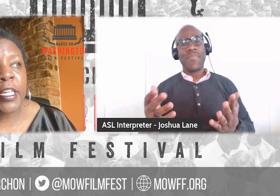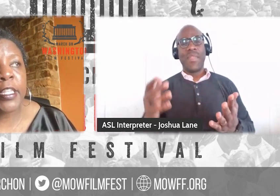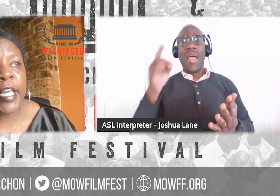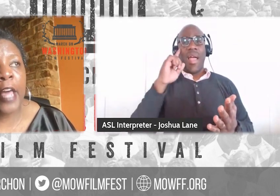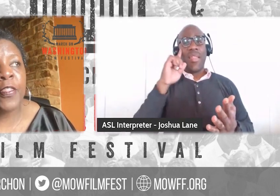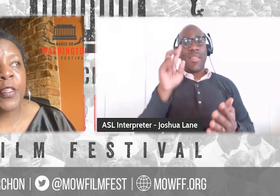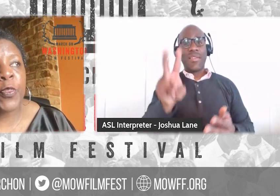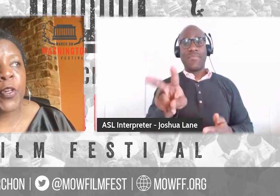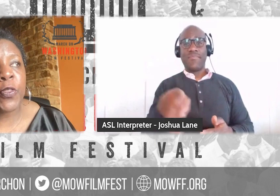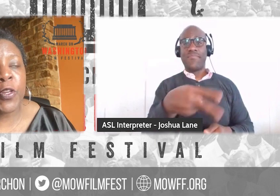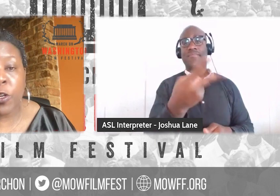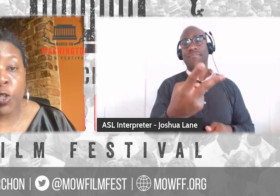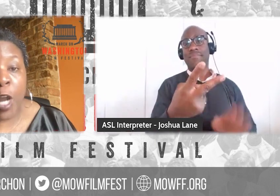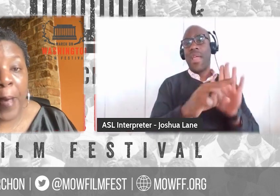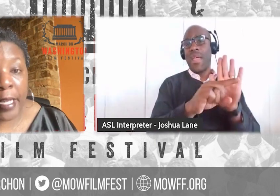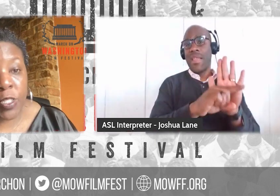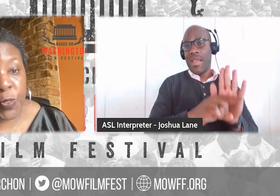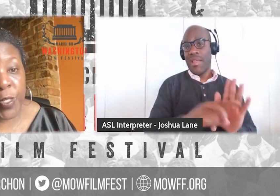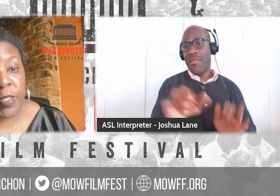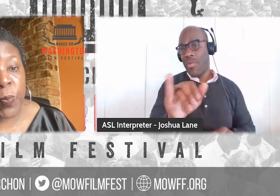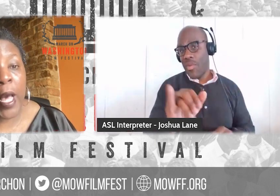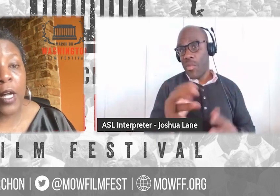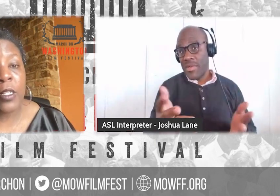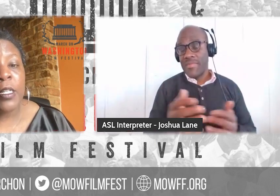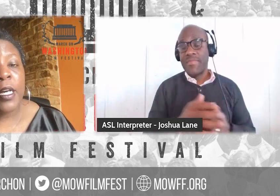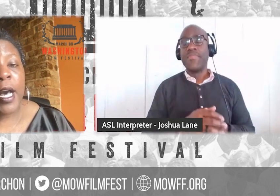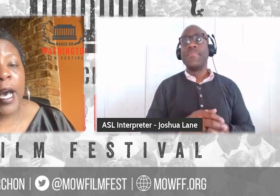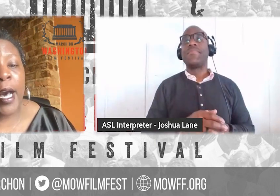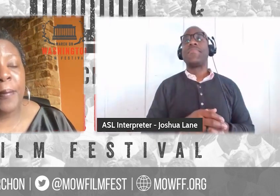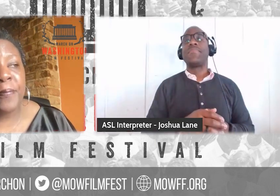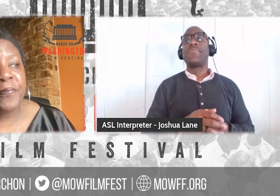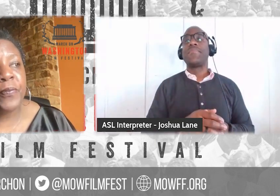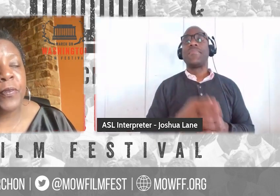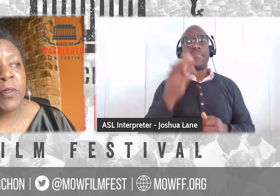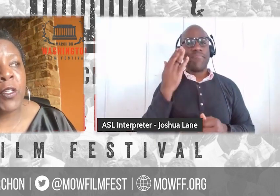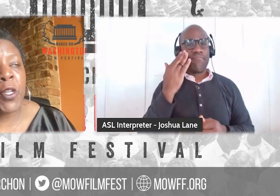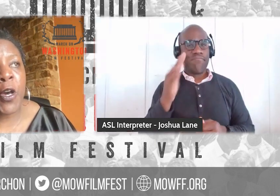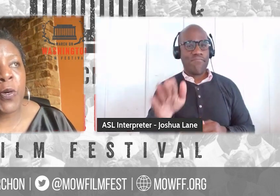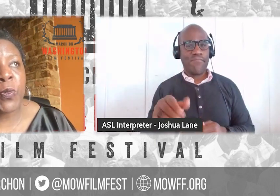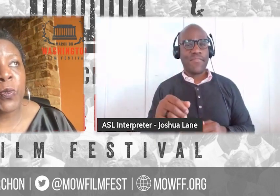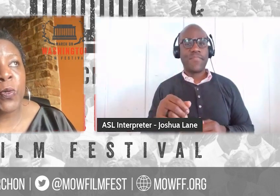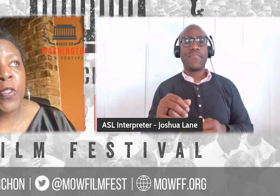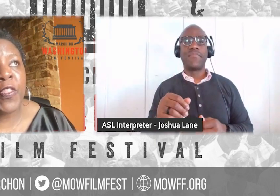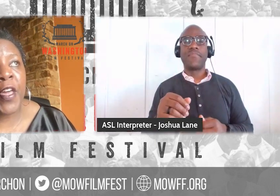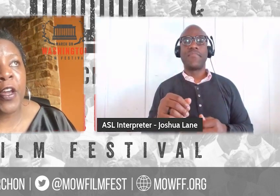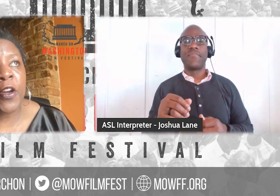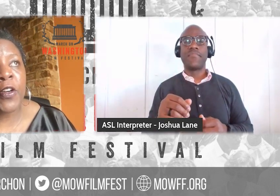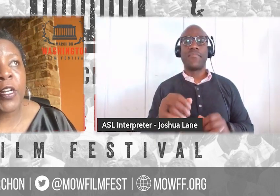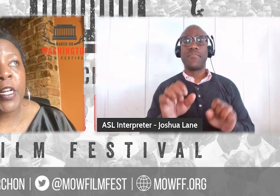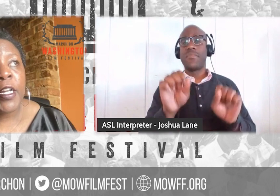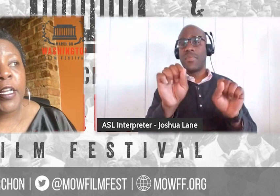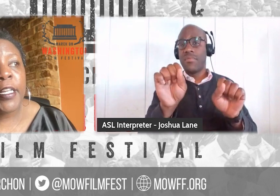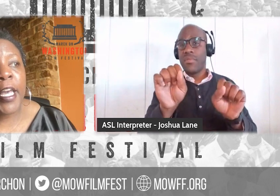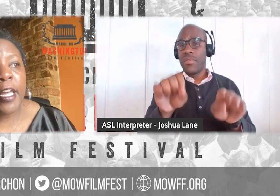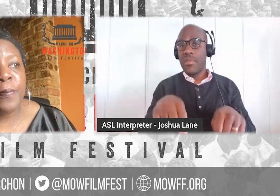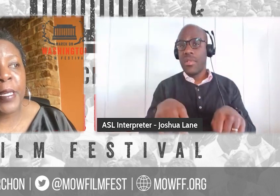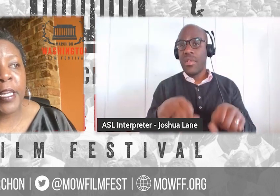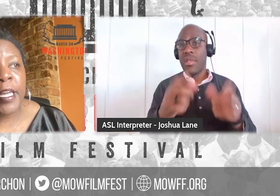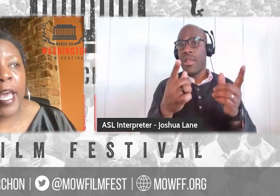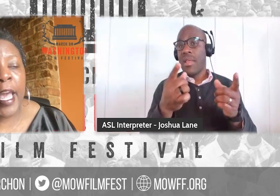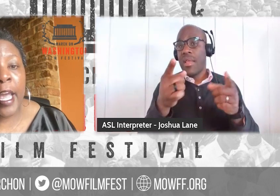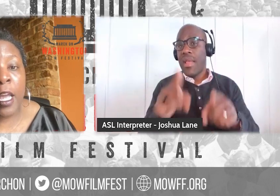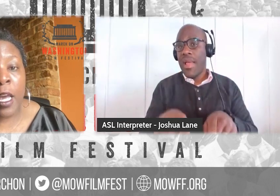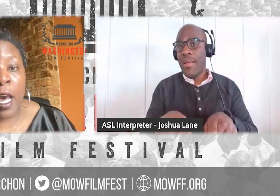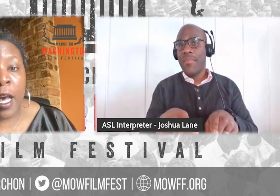think that there are drawbacks to it as well. You know, there can